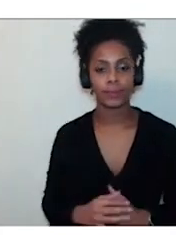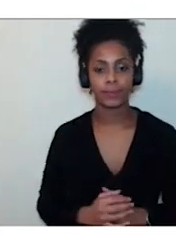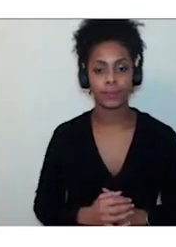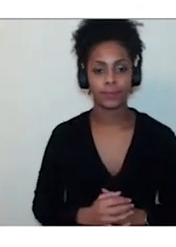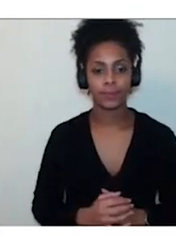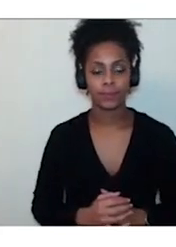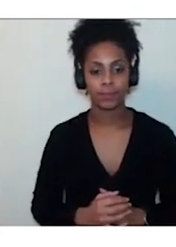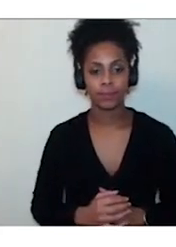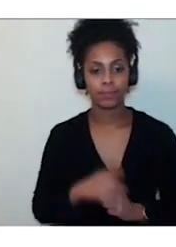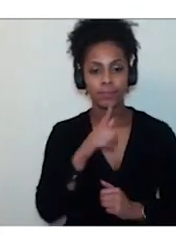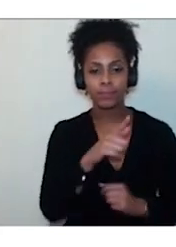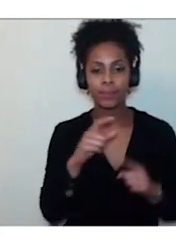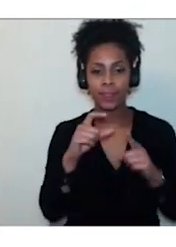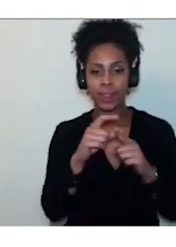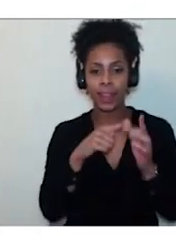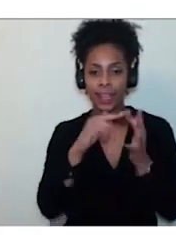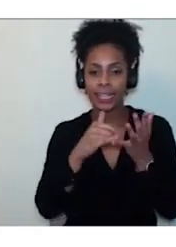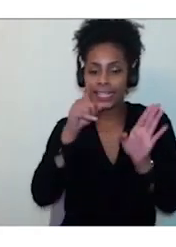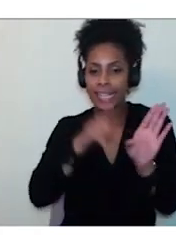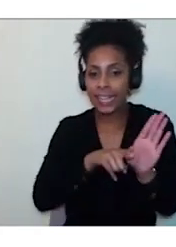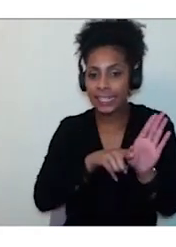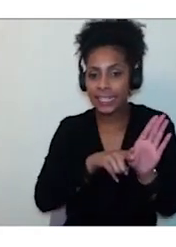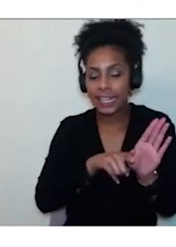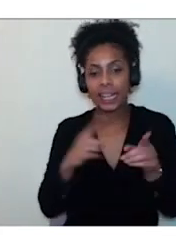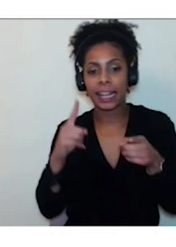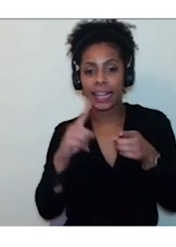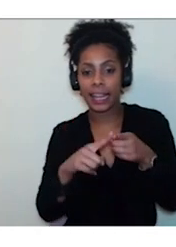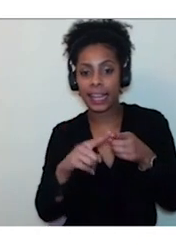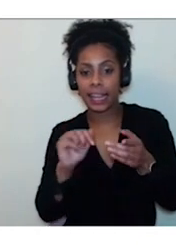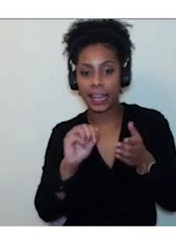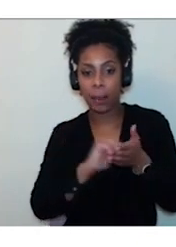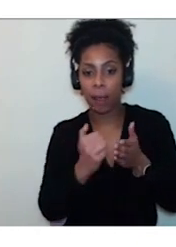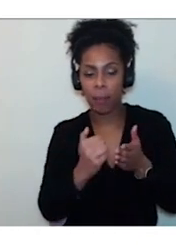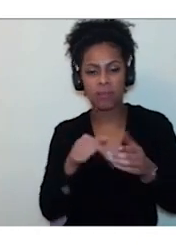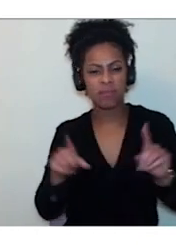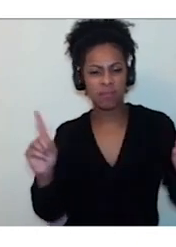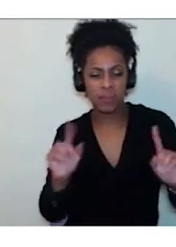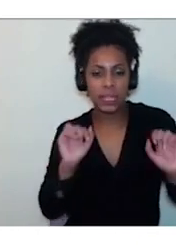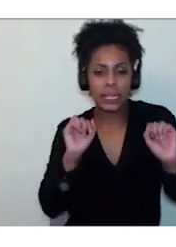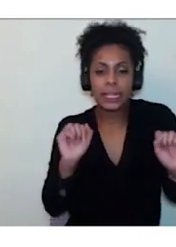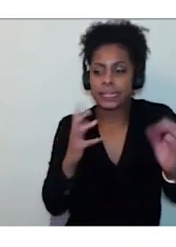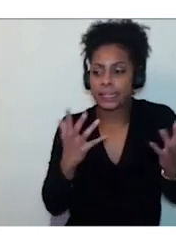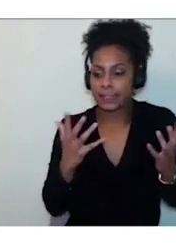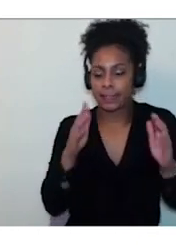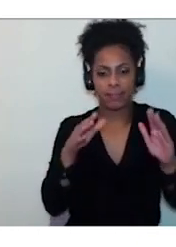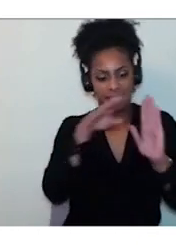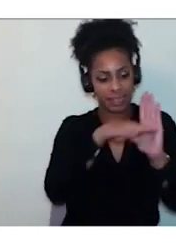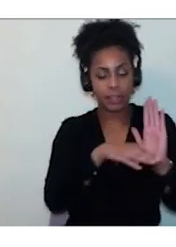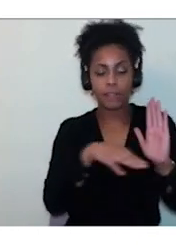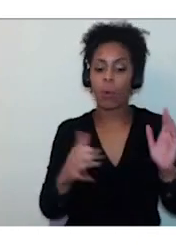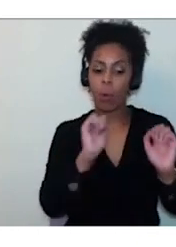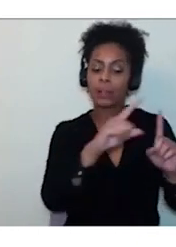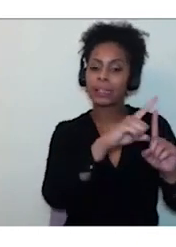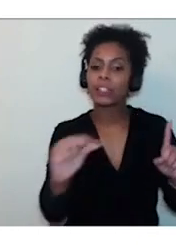DAISY and EPUB EPUB is a standard for digital e-books published by the International Digital